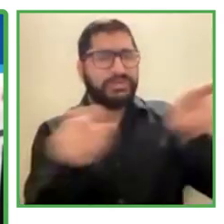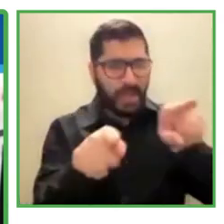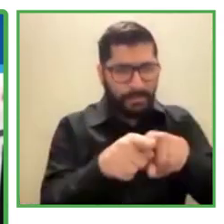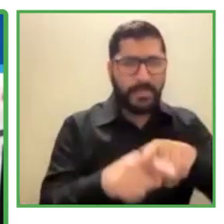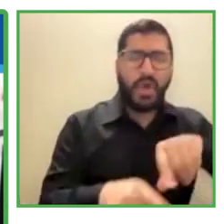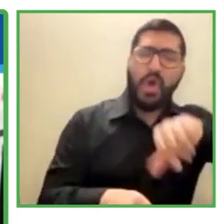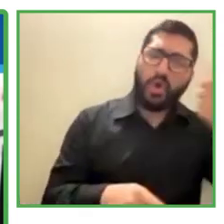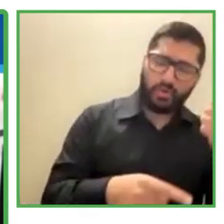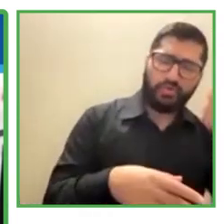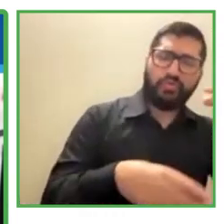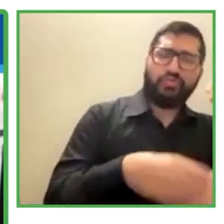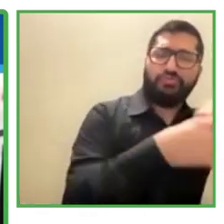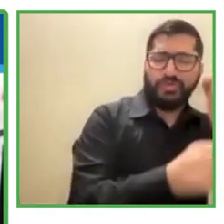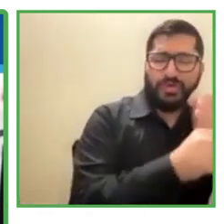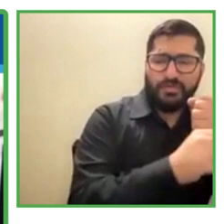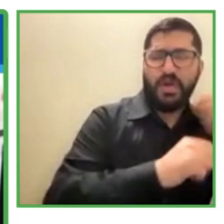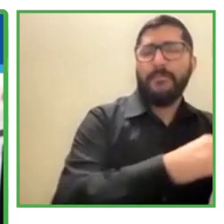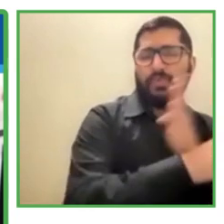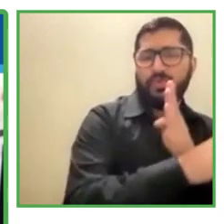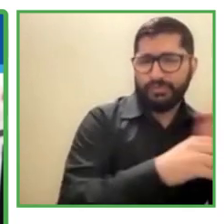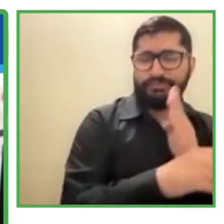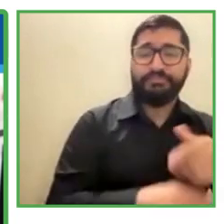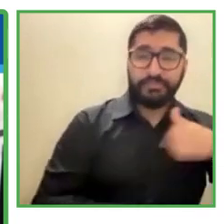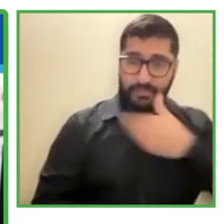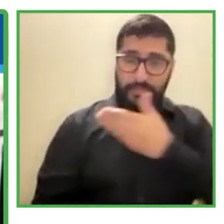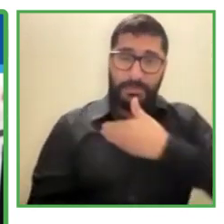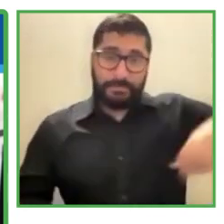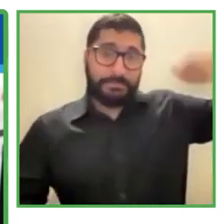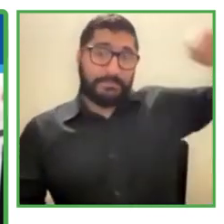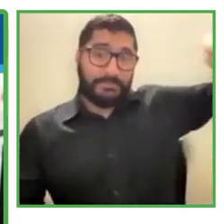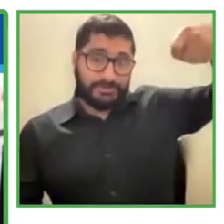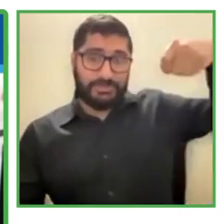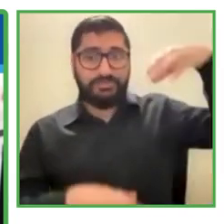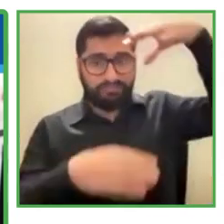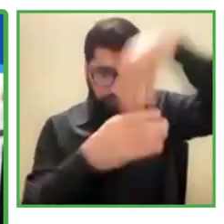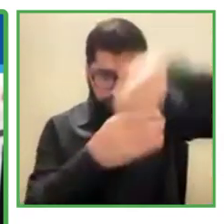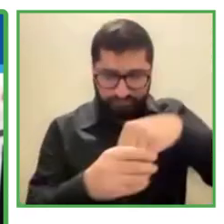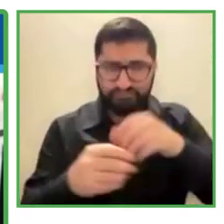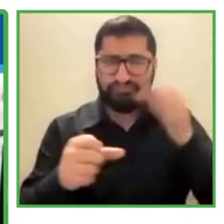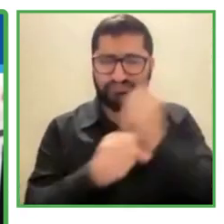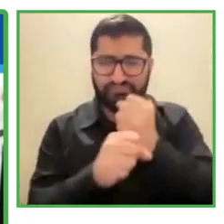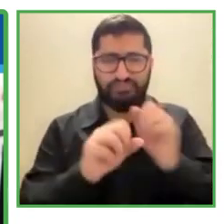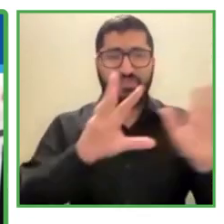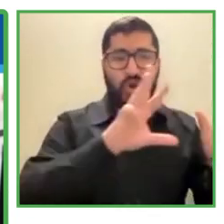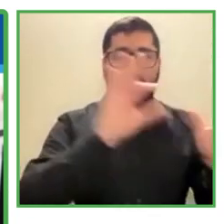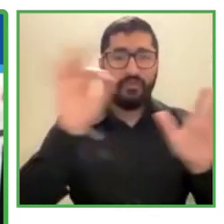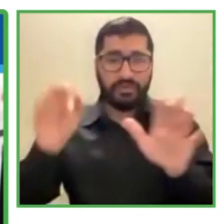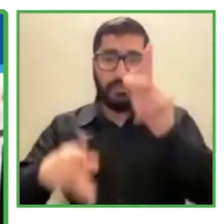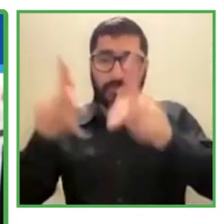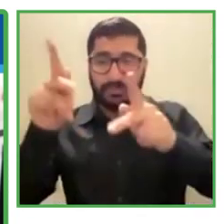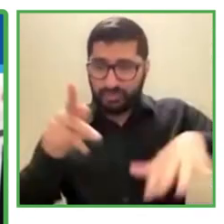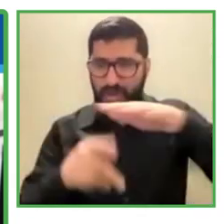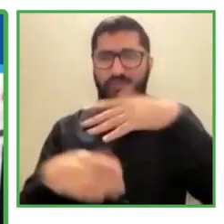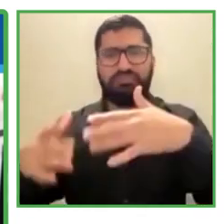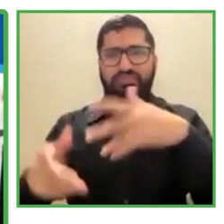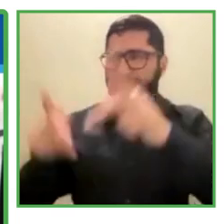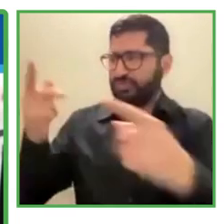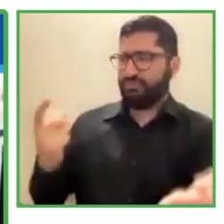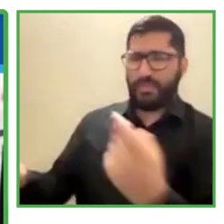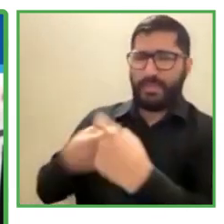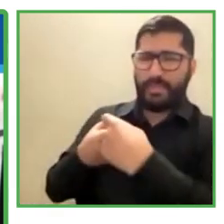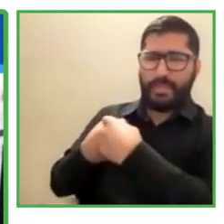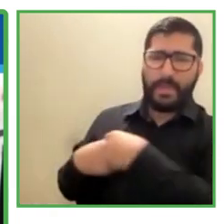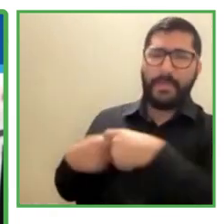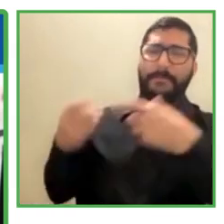far been working with 900 clients and over 20 governorates inside Egypt, and in four countries and across